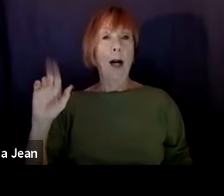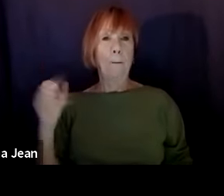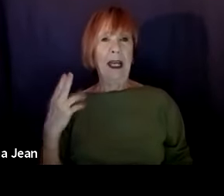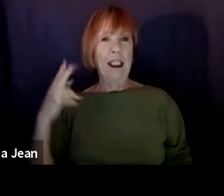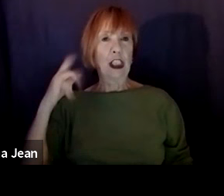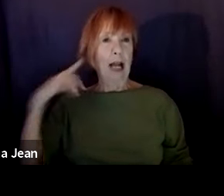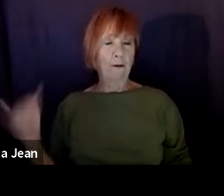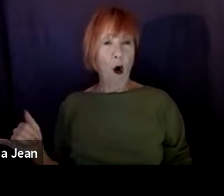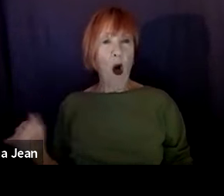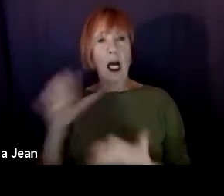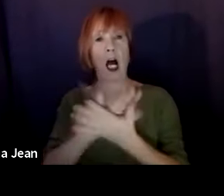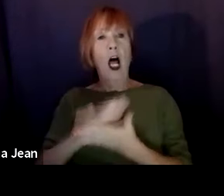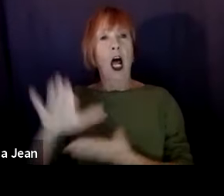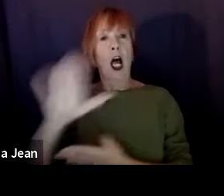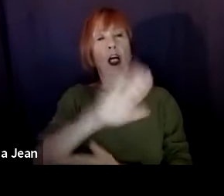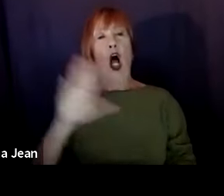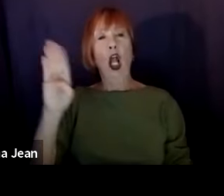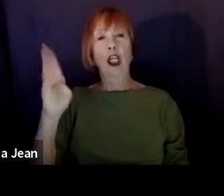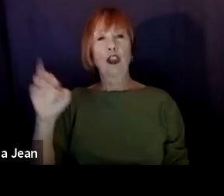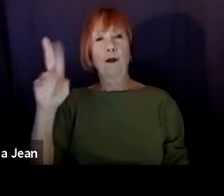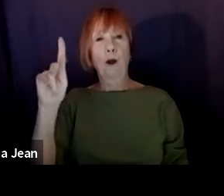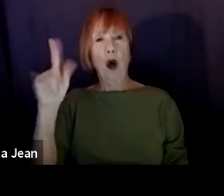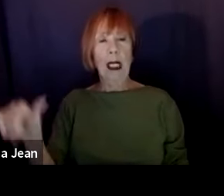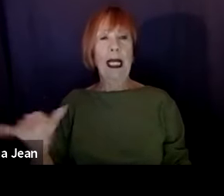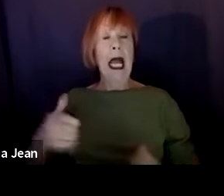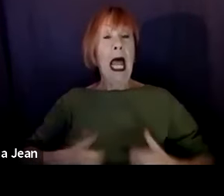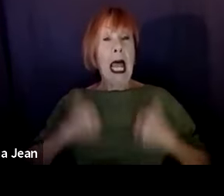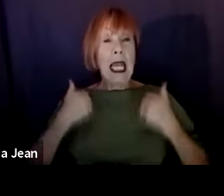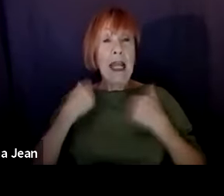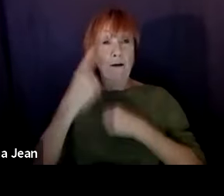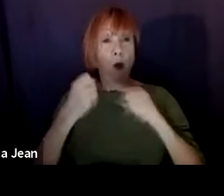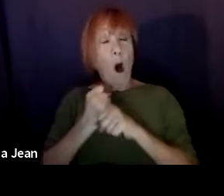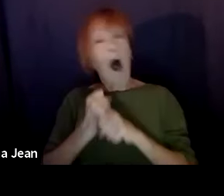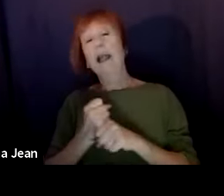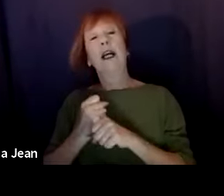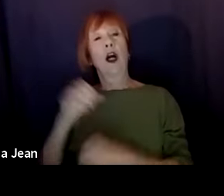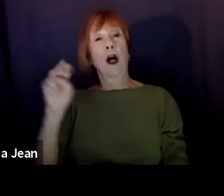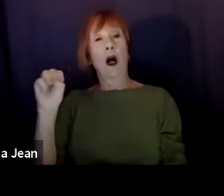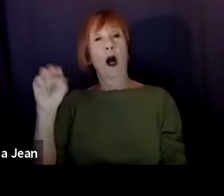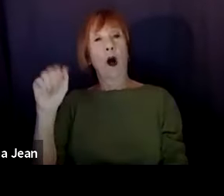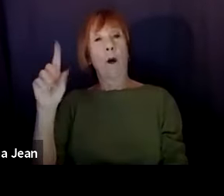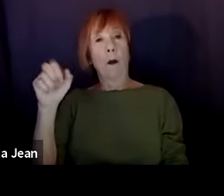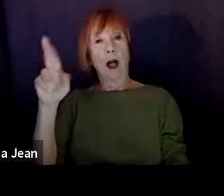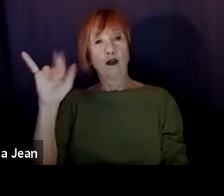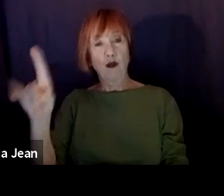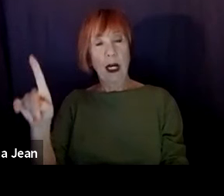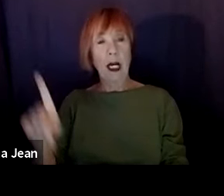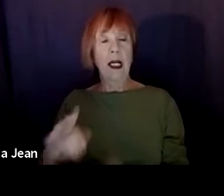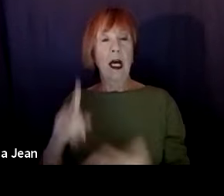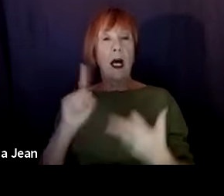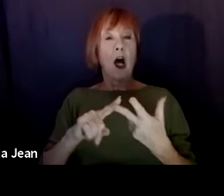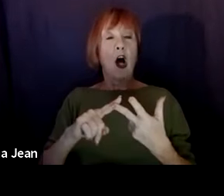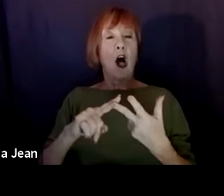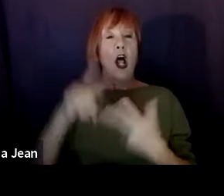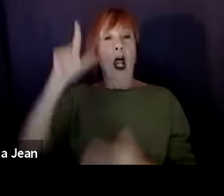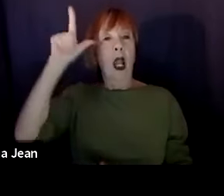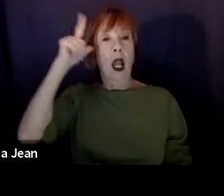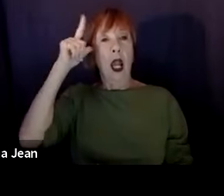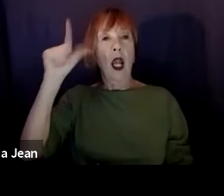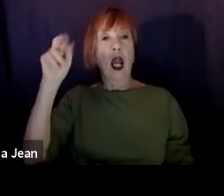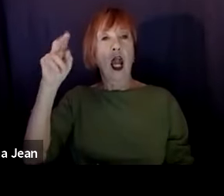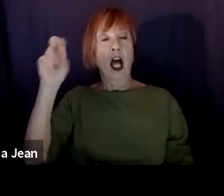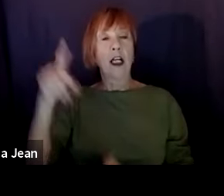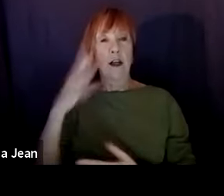in Berkeley, lived in Madrid for a year, lived in Spain, I mean, in London for four years. Went back to Madrid.